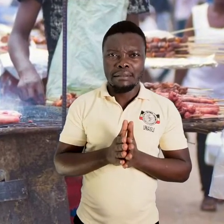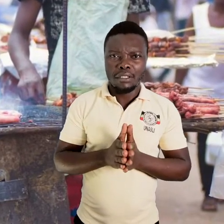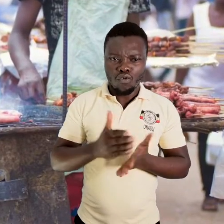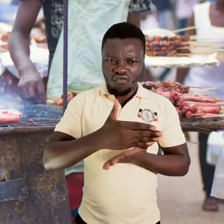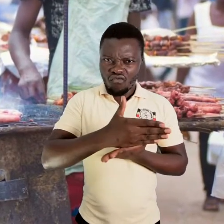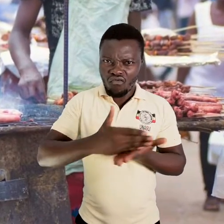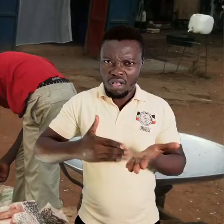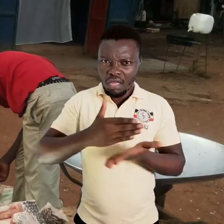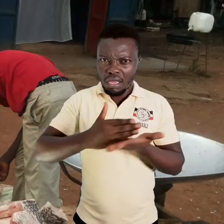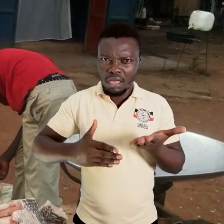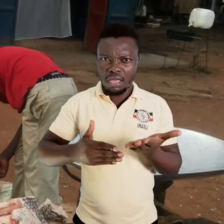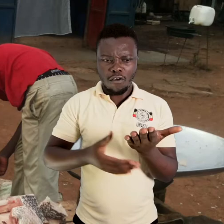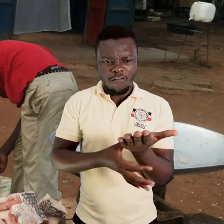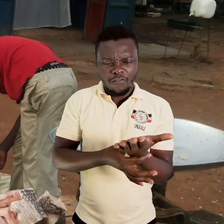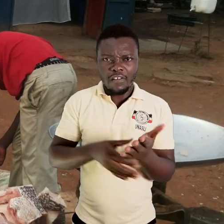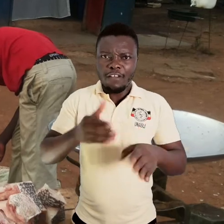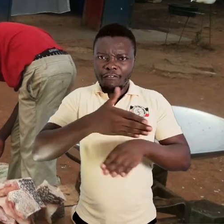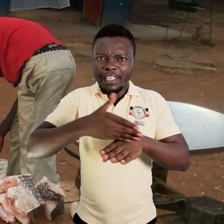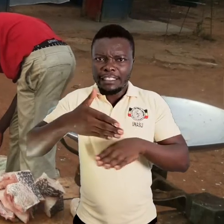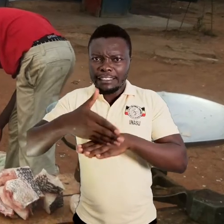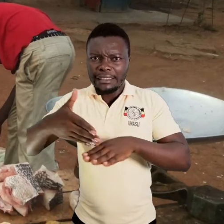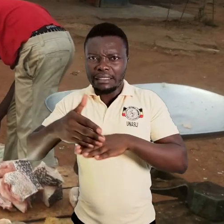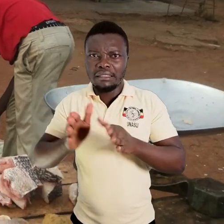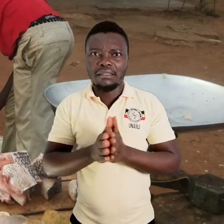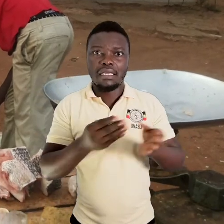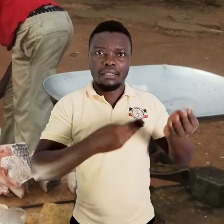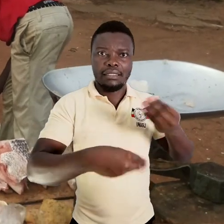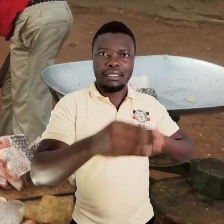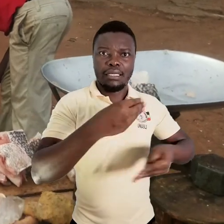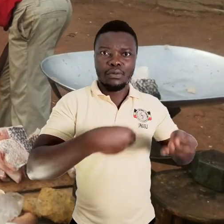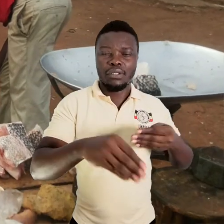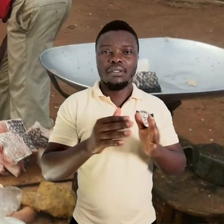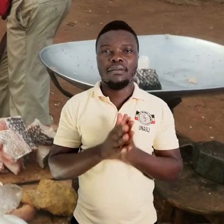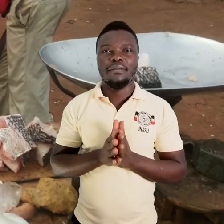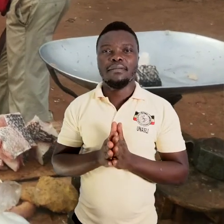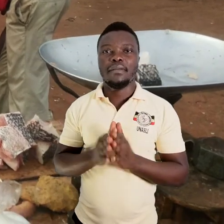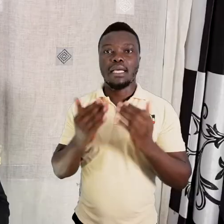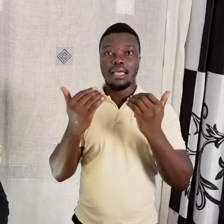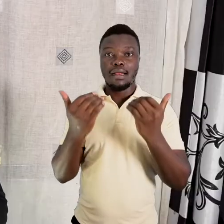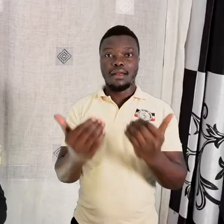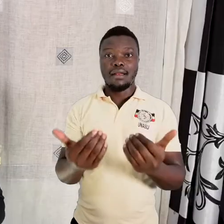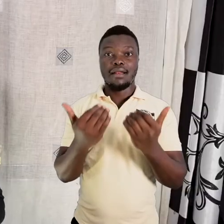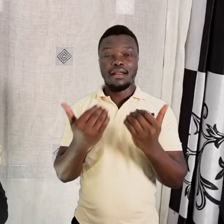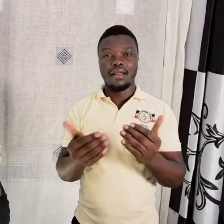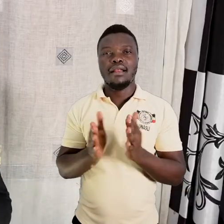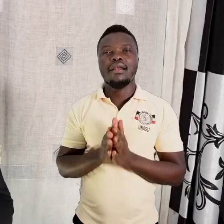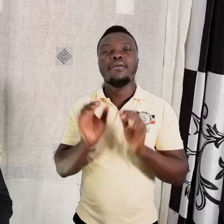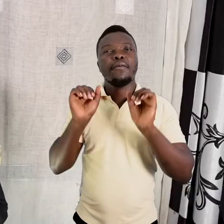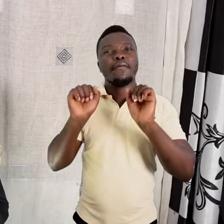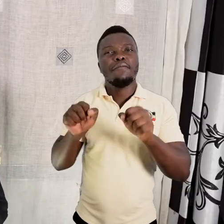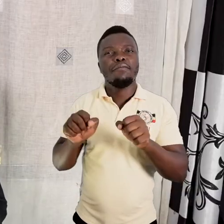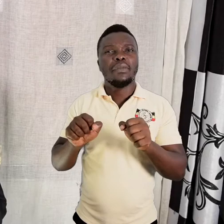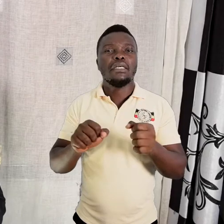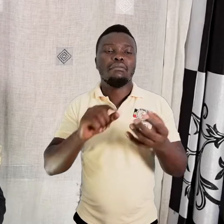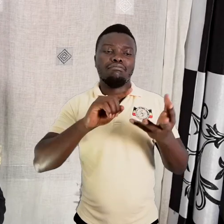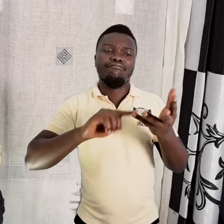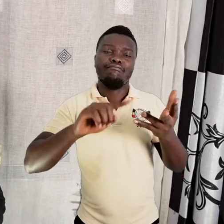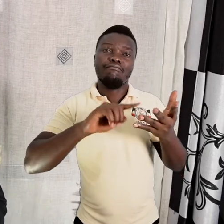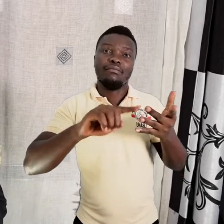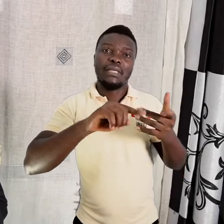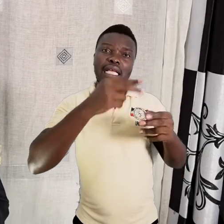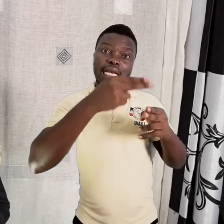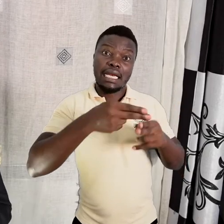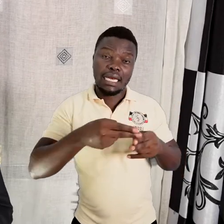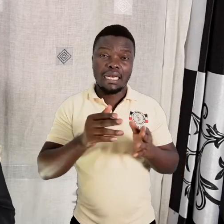frying it. That is also another type of fish. So please mention as many types of fish to the